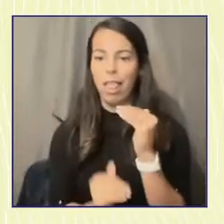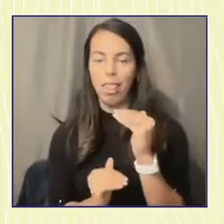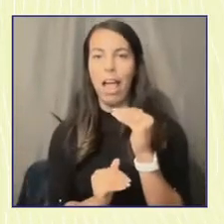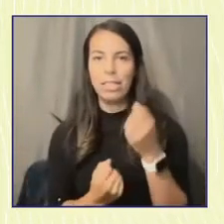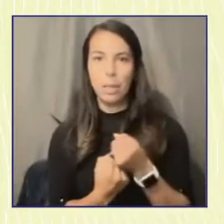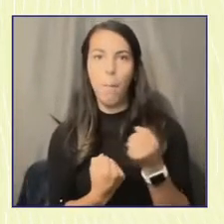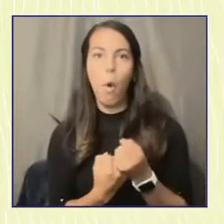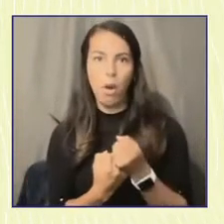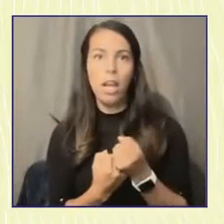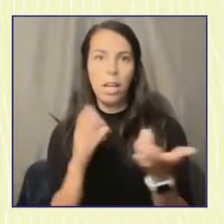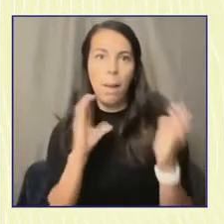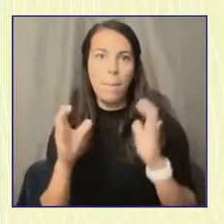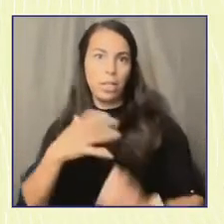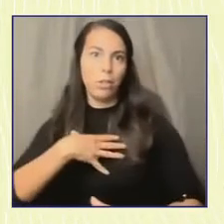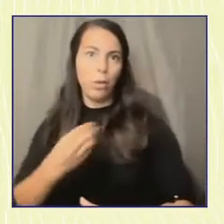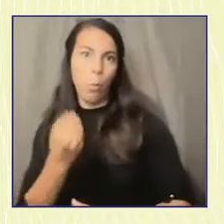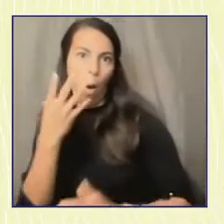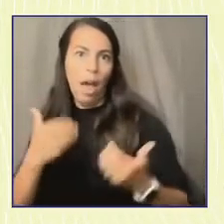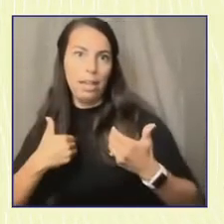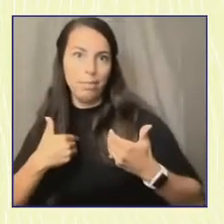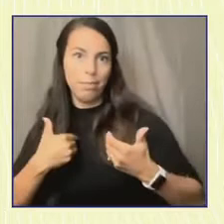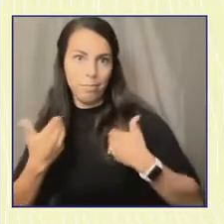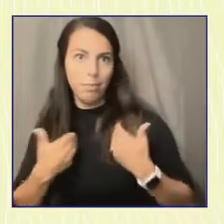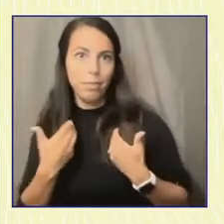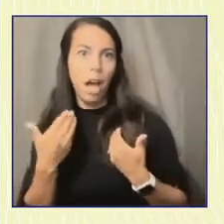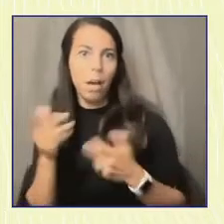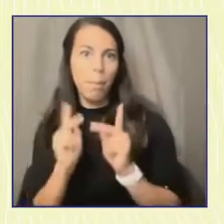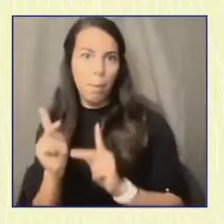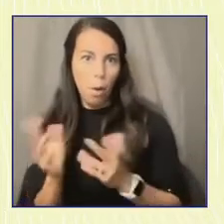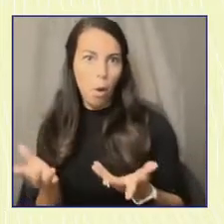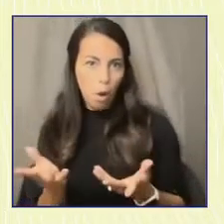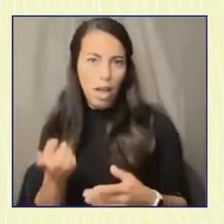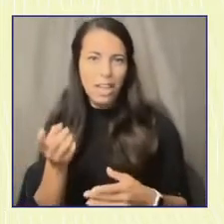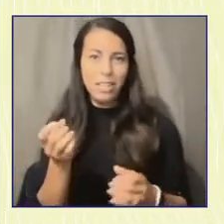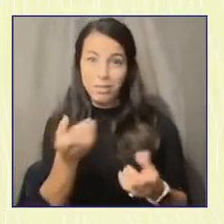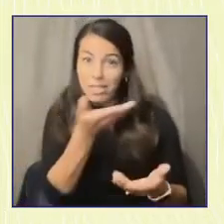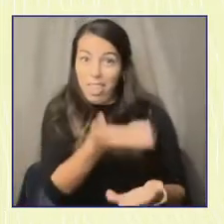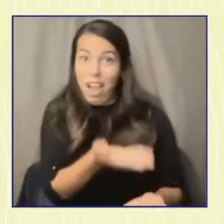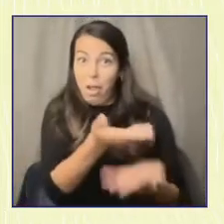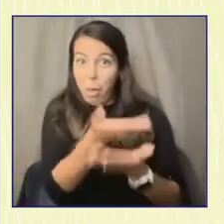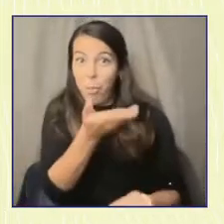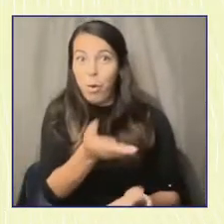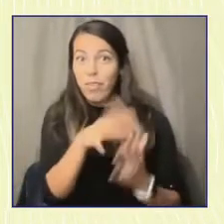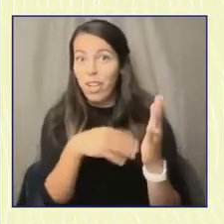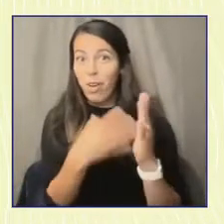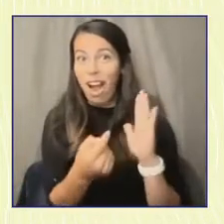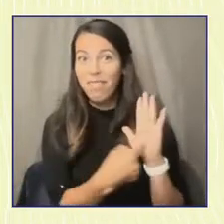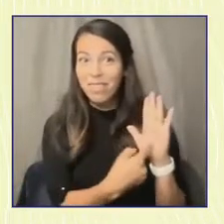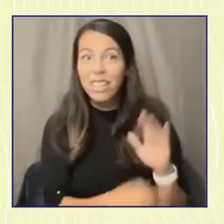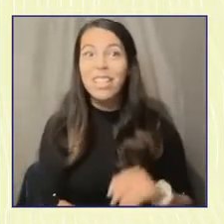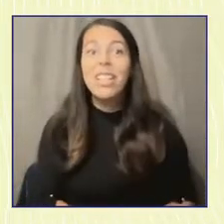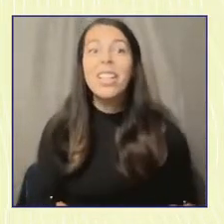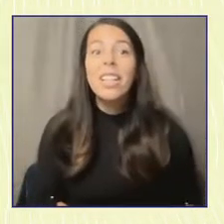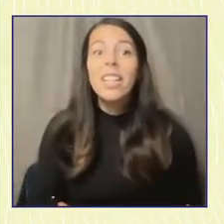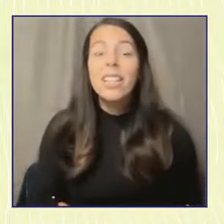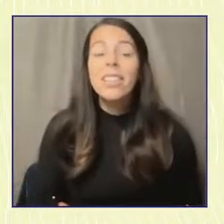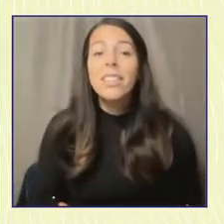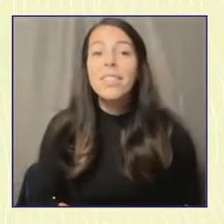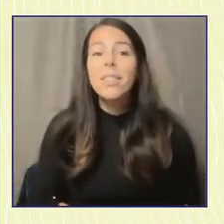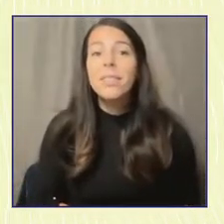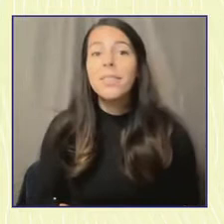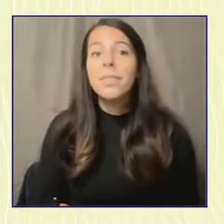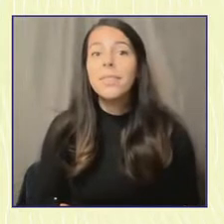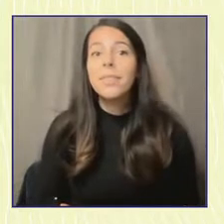represented often in some of these turnout statistics. Now, not all races are identified here because of data